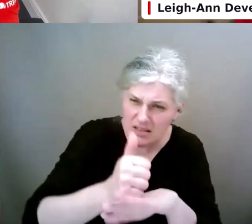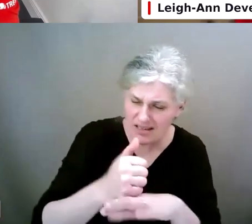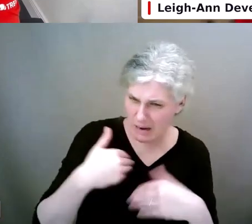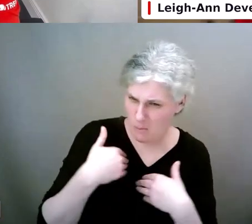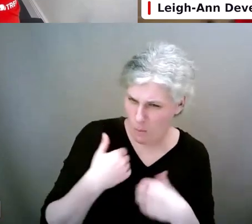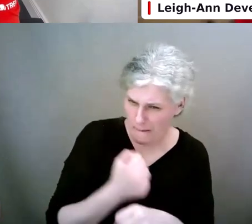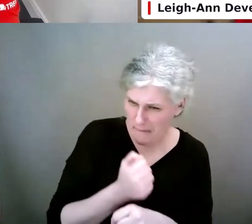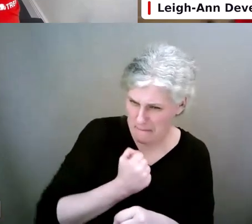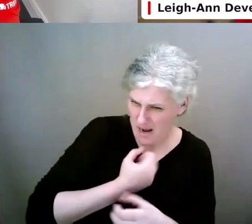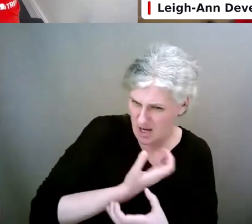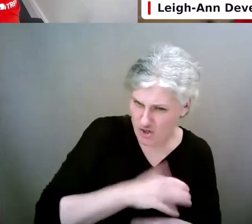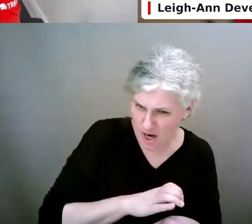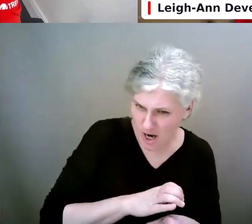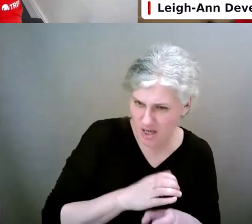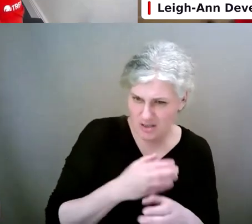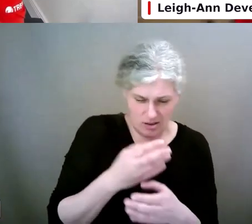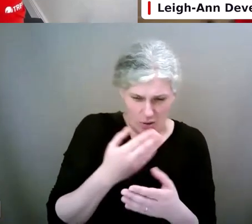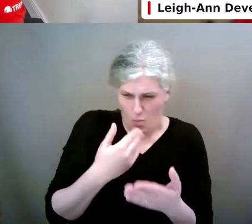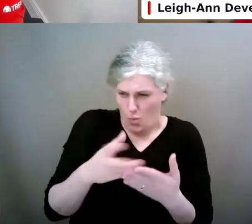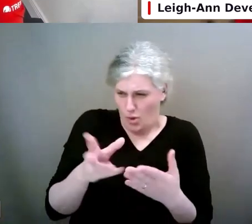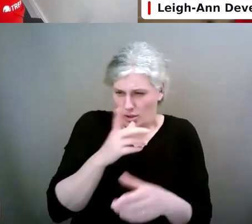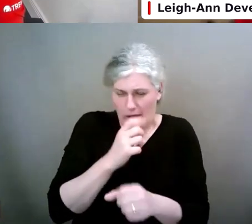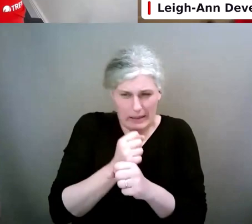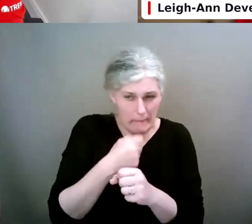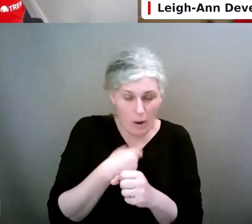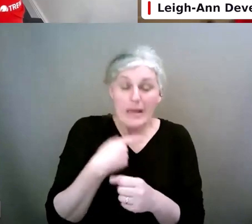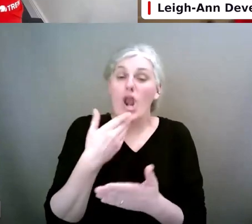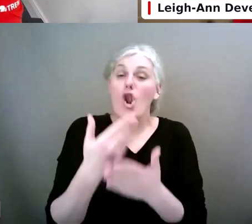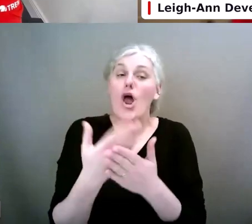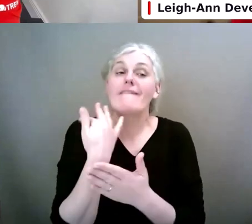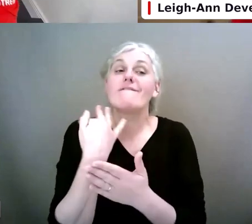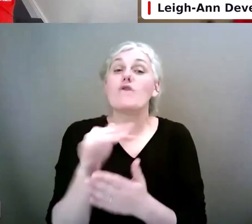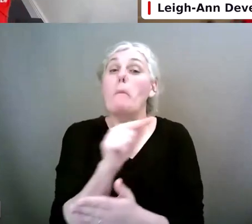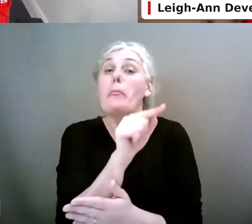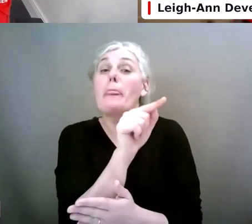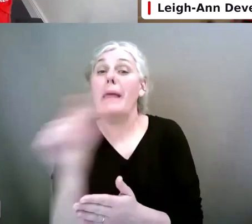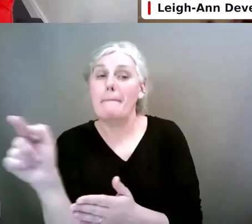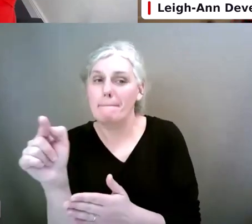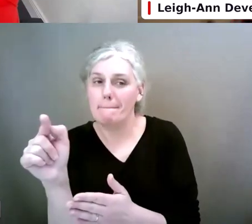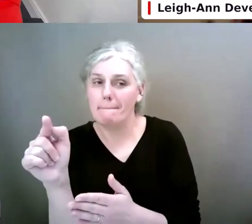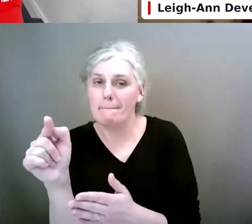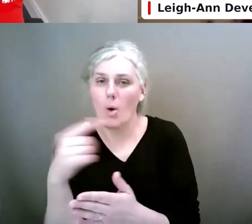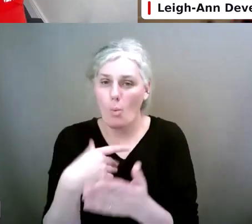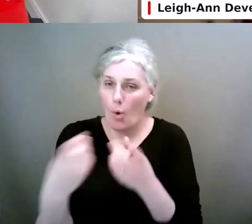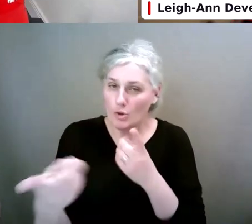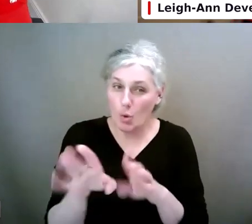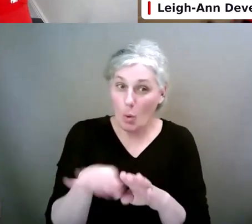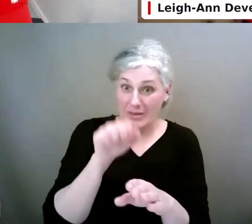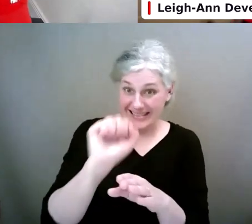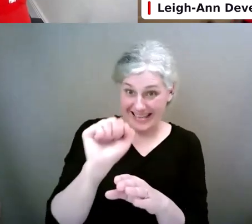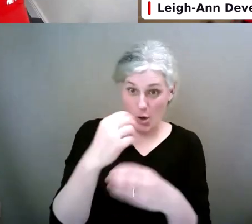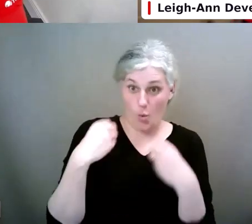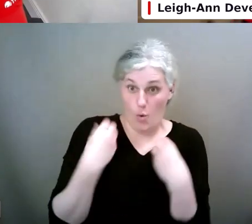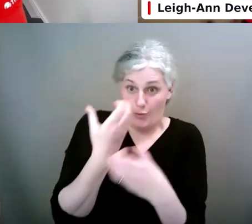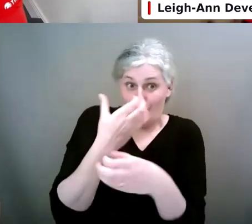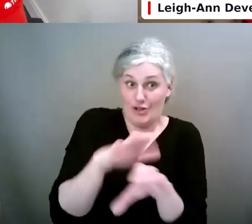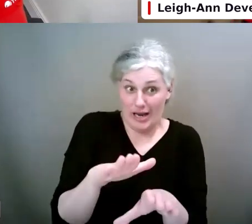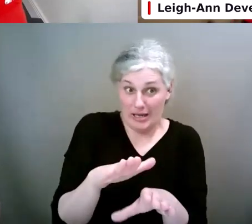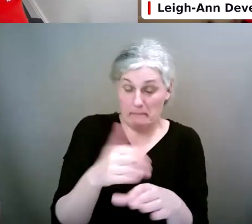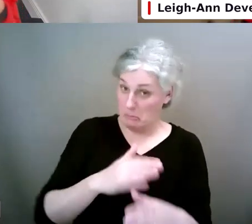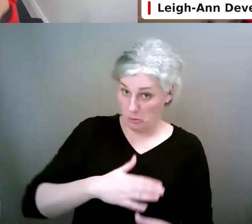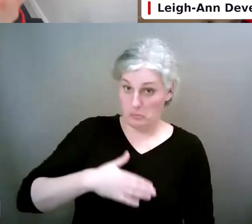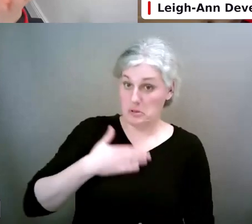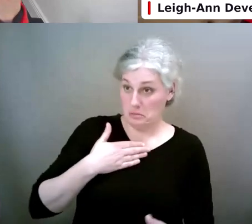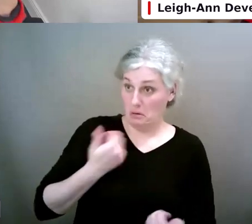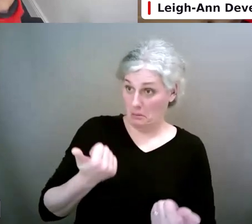about it. Like, who are they talking to? How are you? And learn from them about what they're doing with their child. You might be pleasantly surprised.